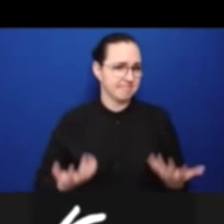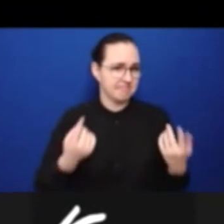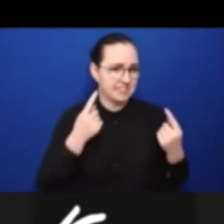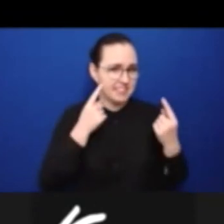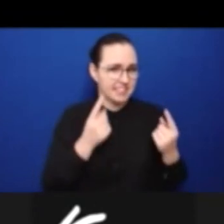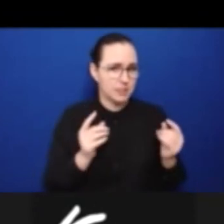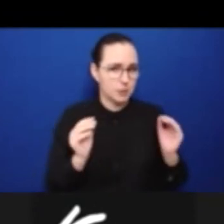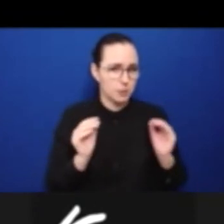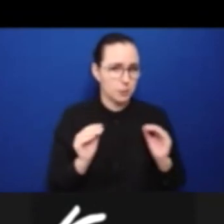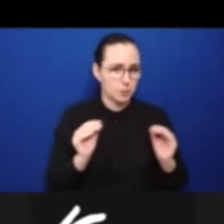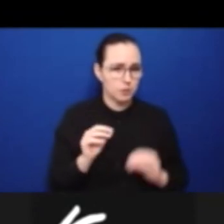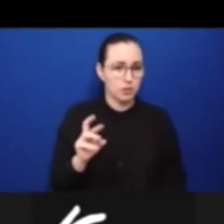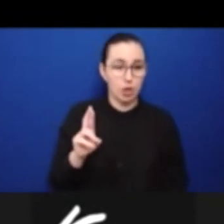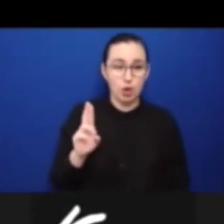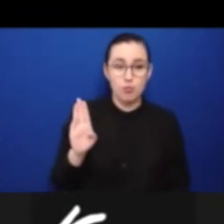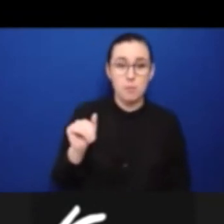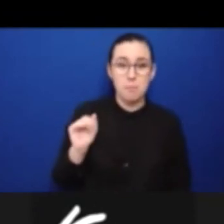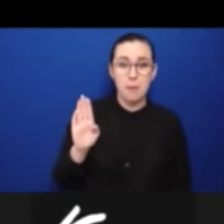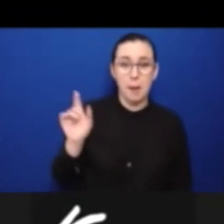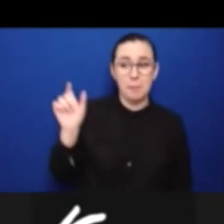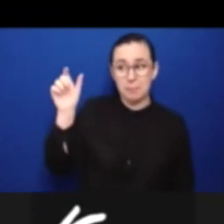Alix, can you help?